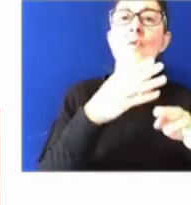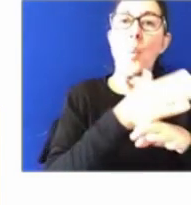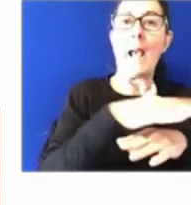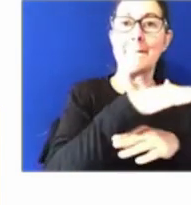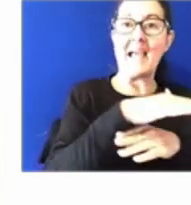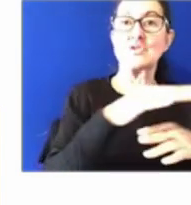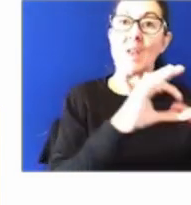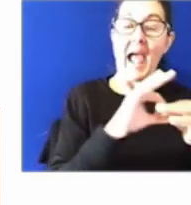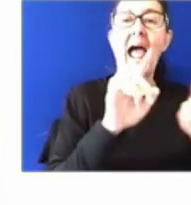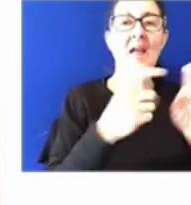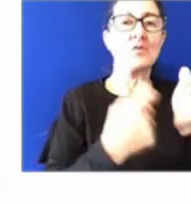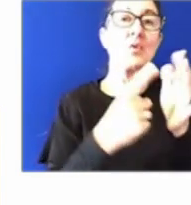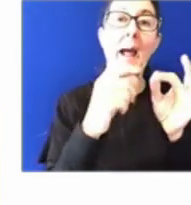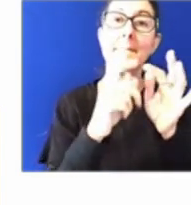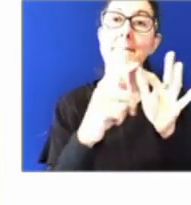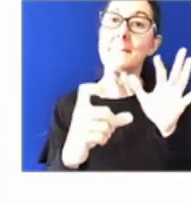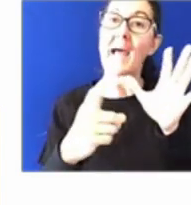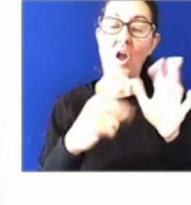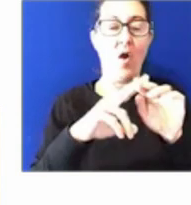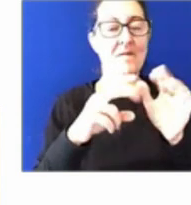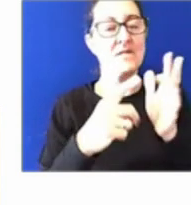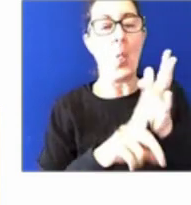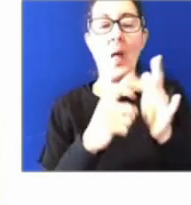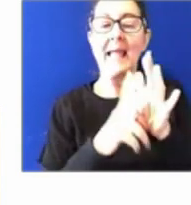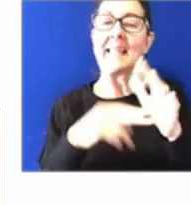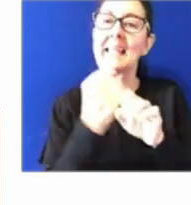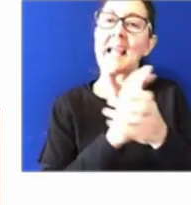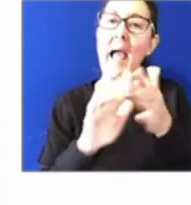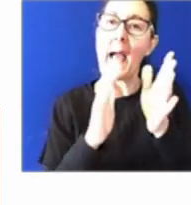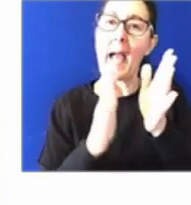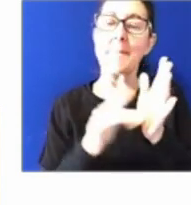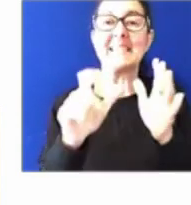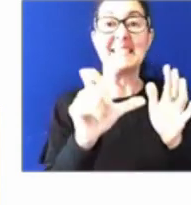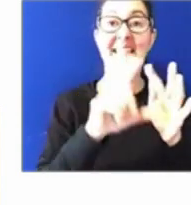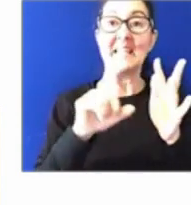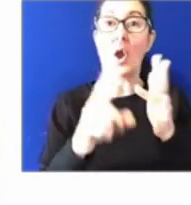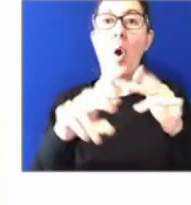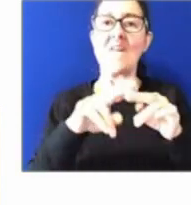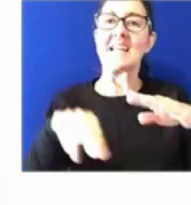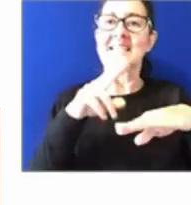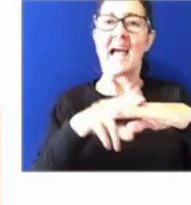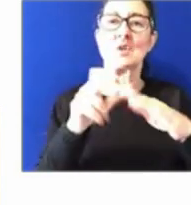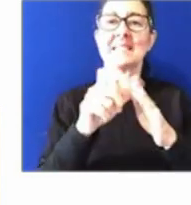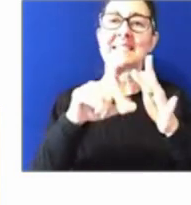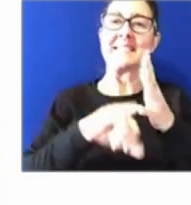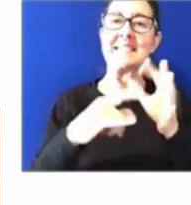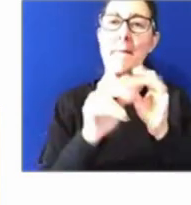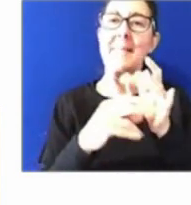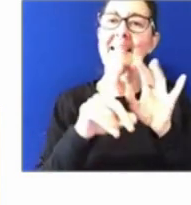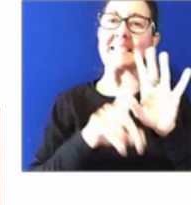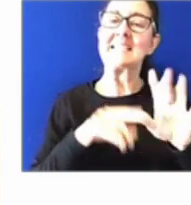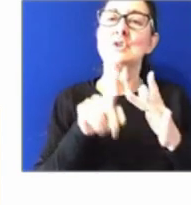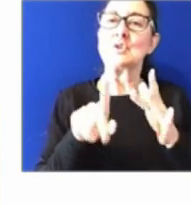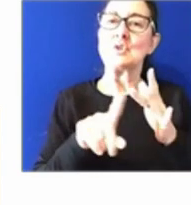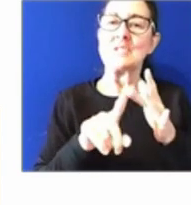is the CEO of the National Disability Insurance Agency. So, welcome to Natalie and to Rebecca. And can I also just